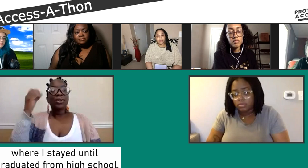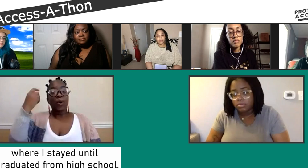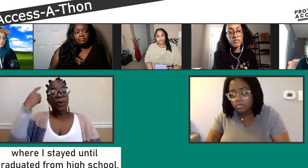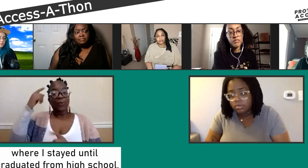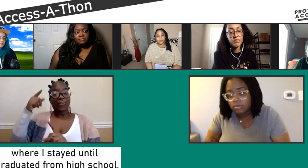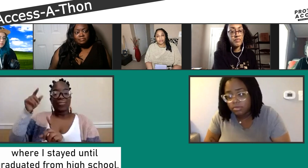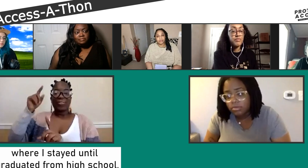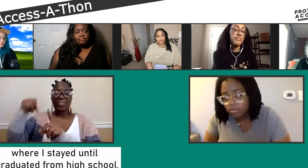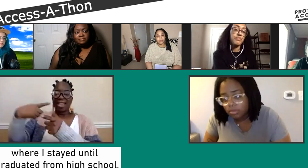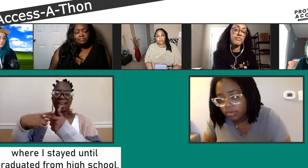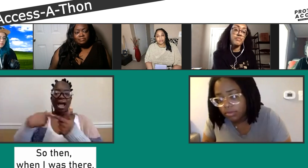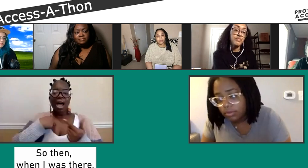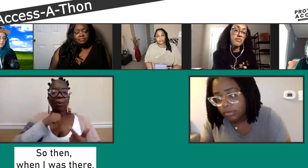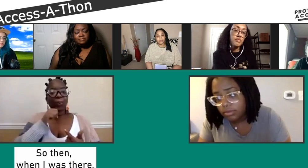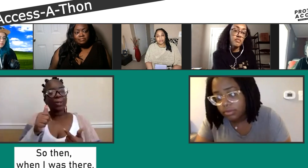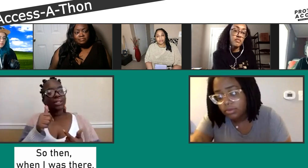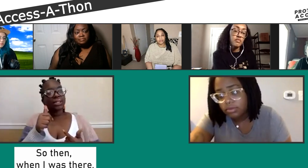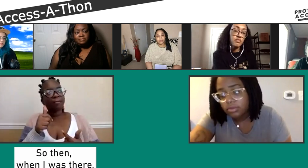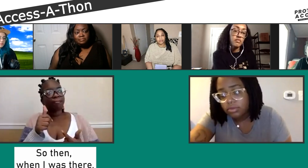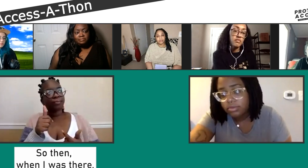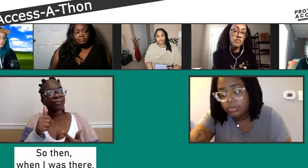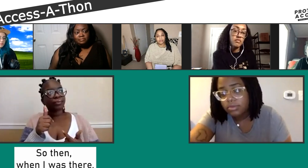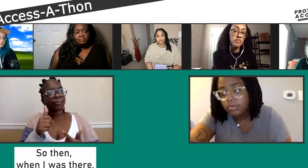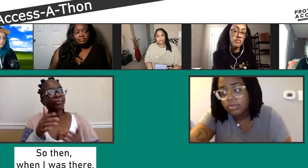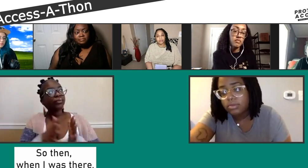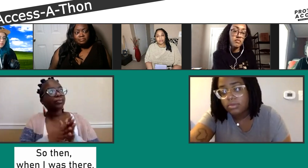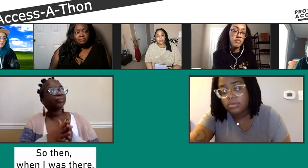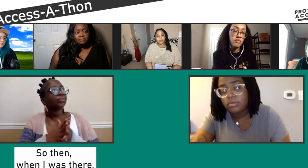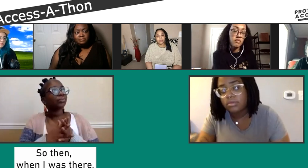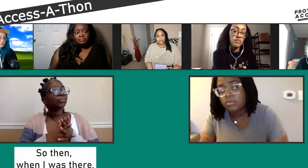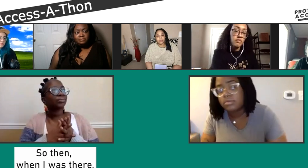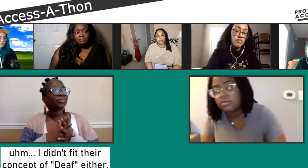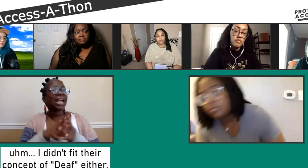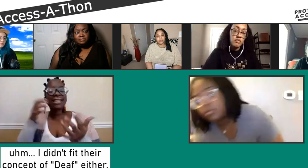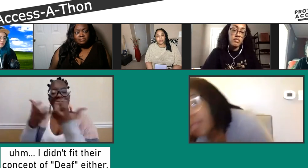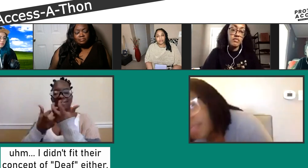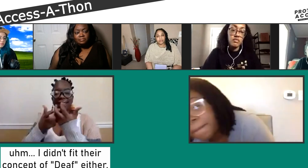I went to high school. Oh, my gosh. It wasn't really.